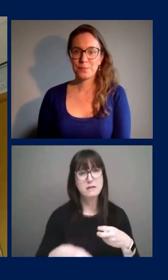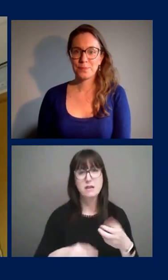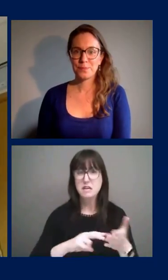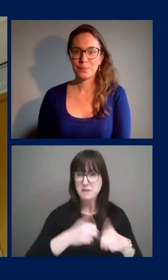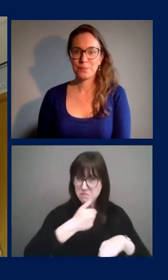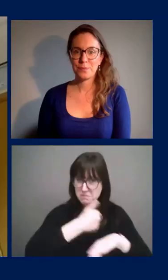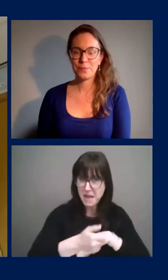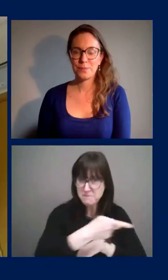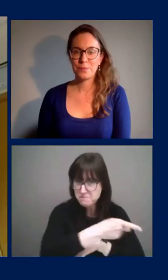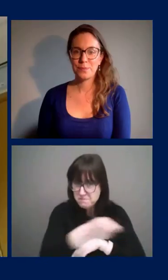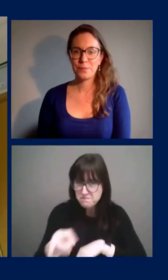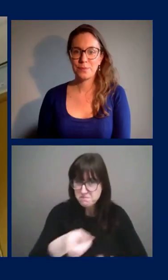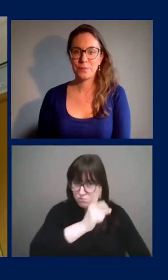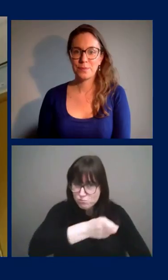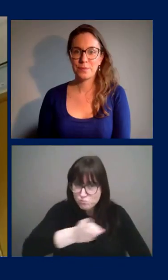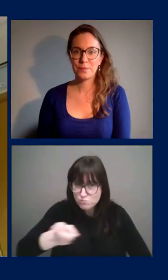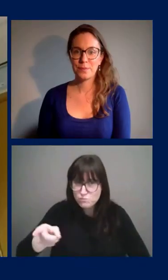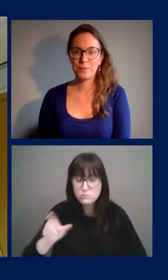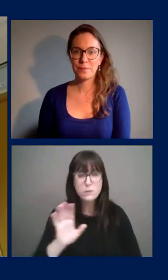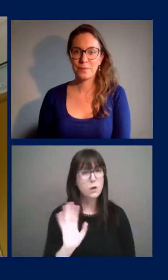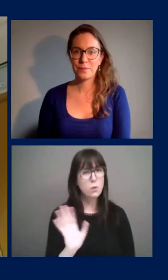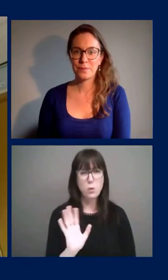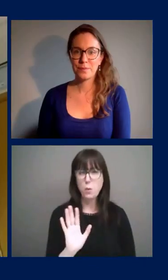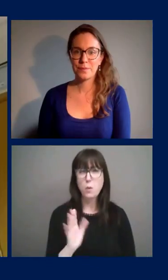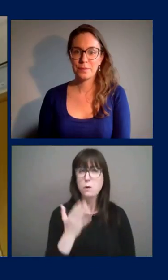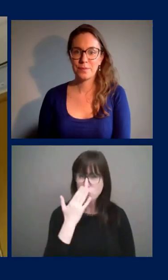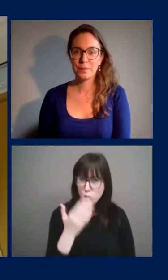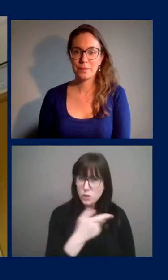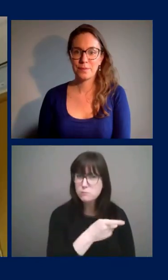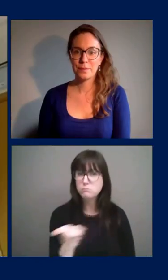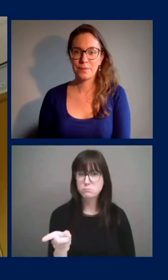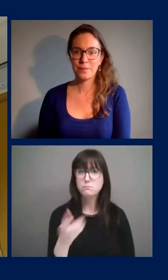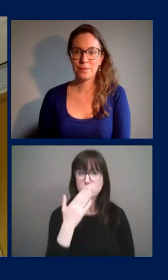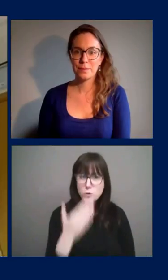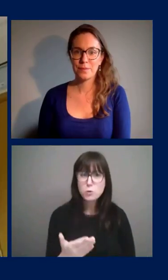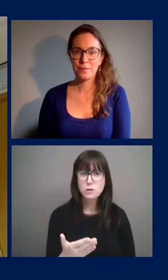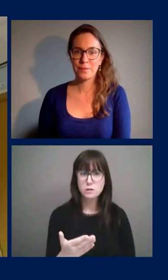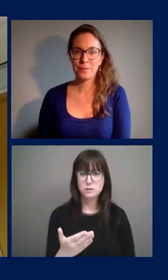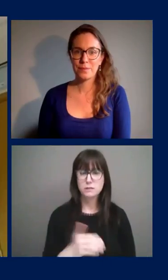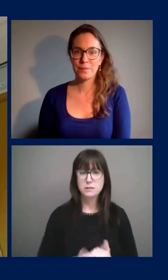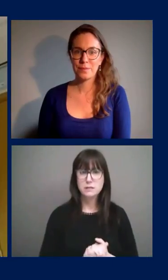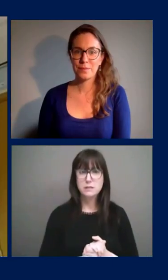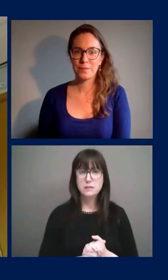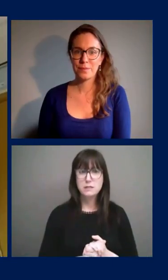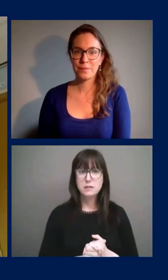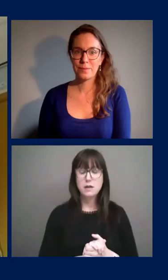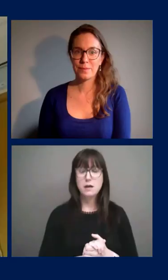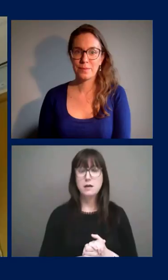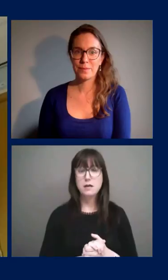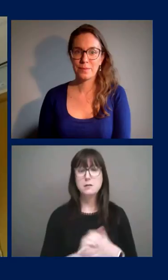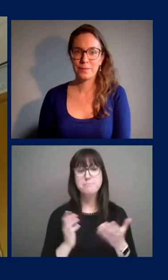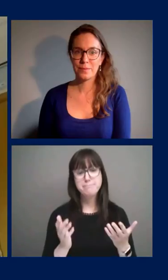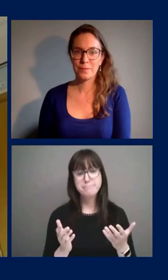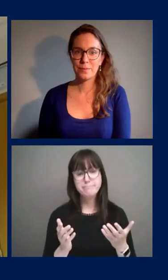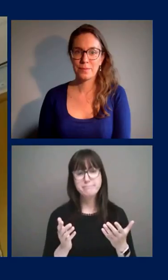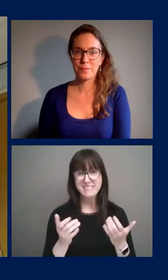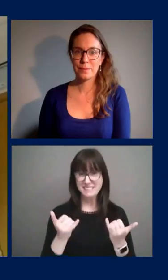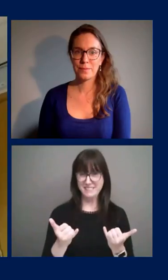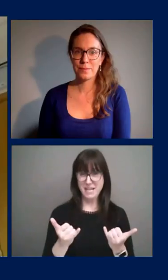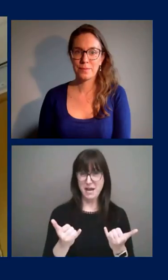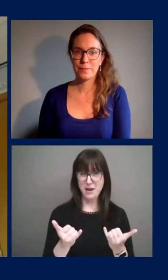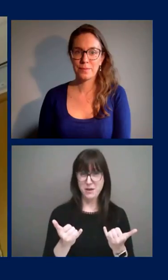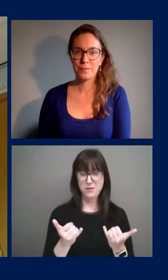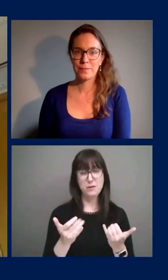people. Uh, I think most people are doing, doing the best they can. Um, it's just, it, what we need now is to